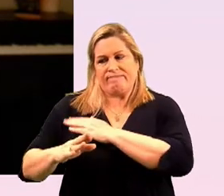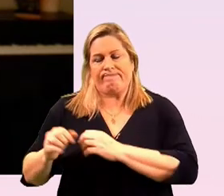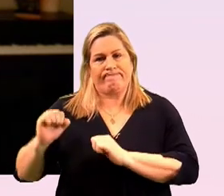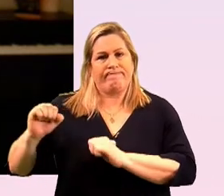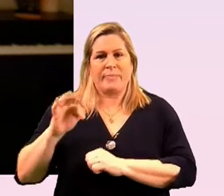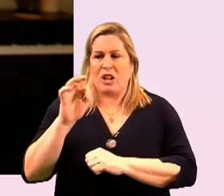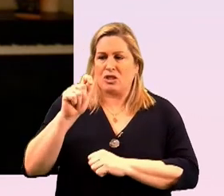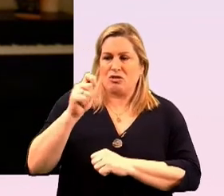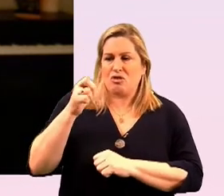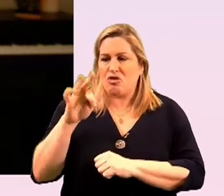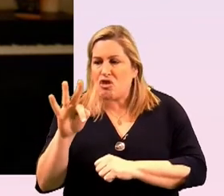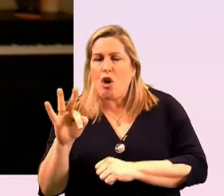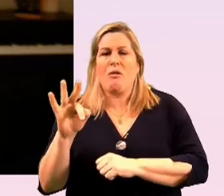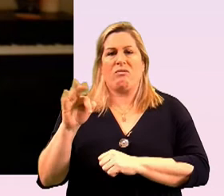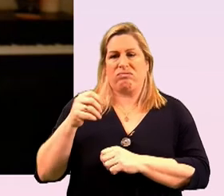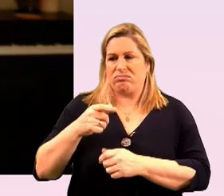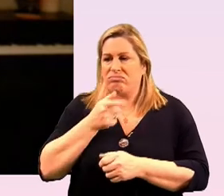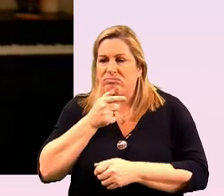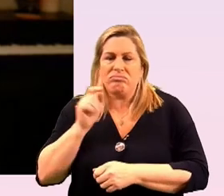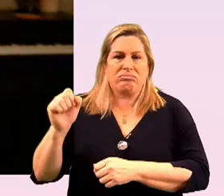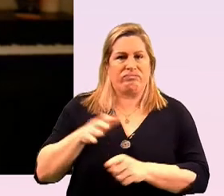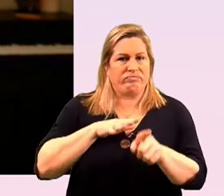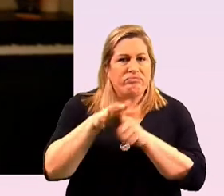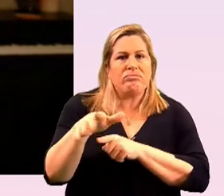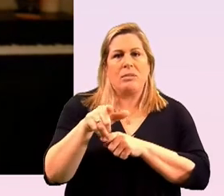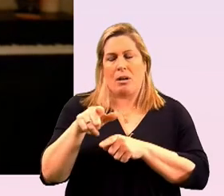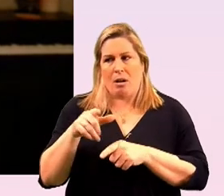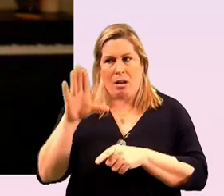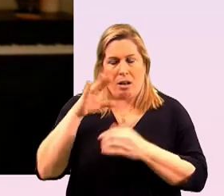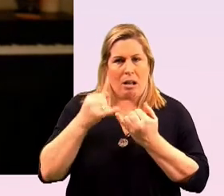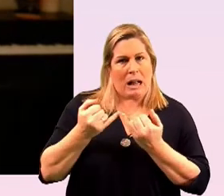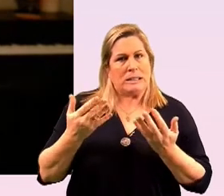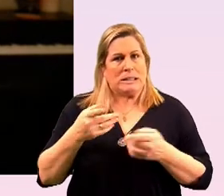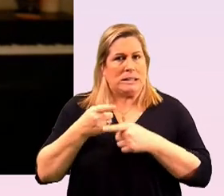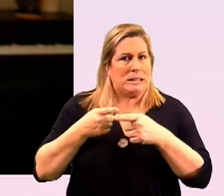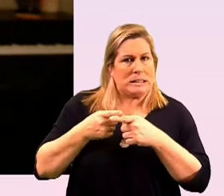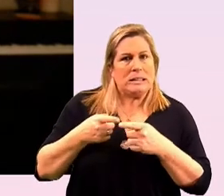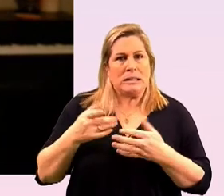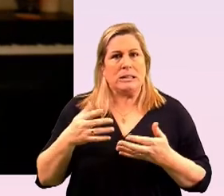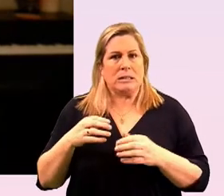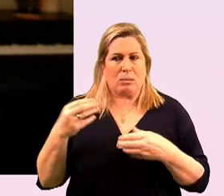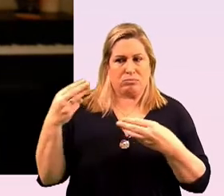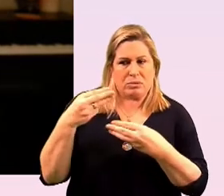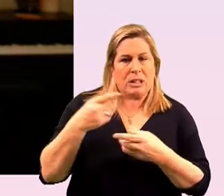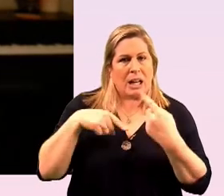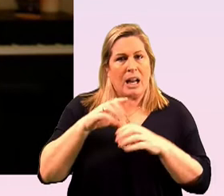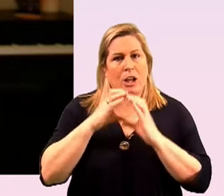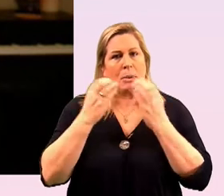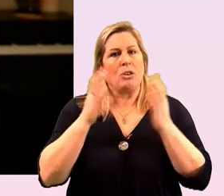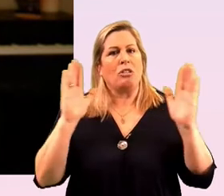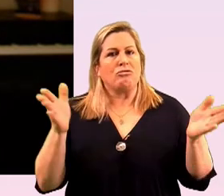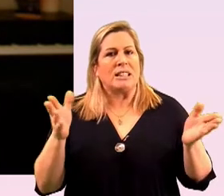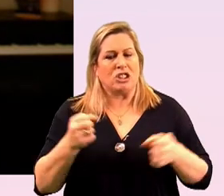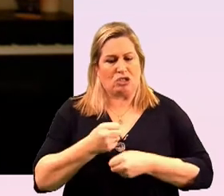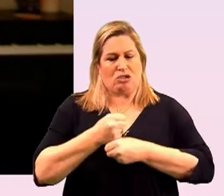in the irish press and otherwise that we are in danger of things slipping slightly particularly when our community is suffering and hurting